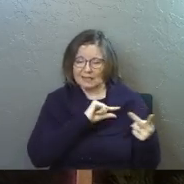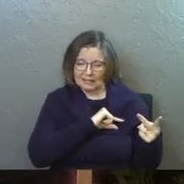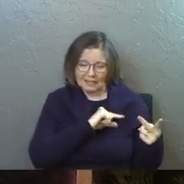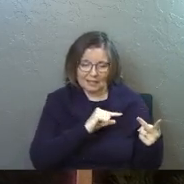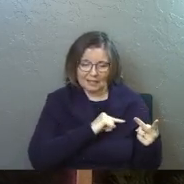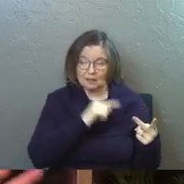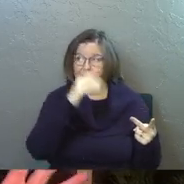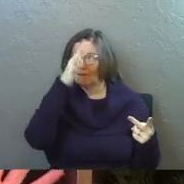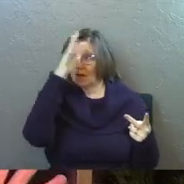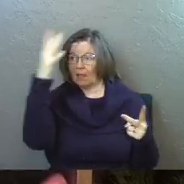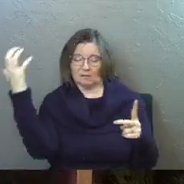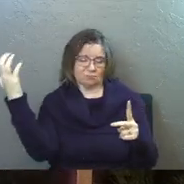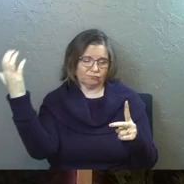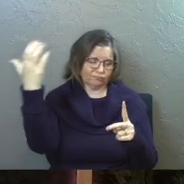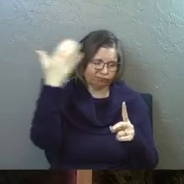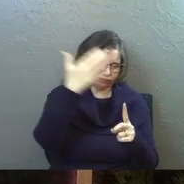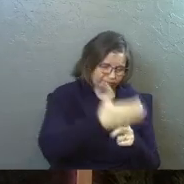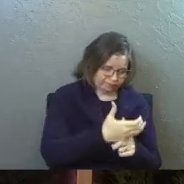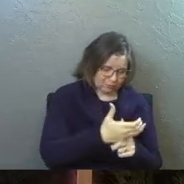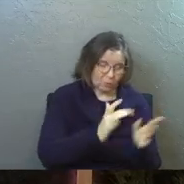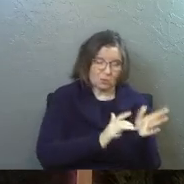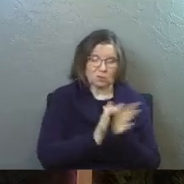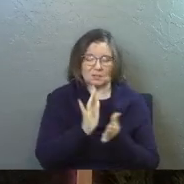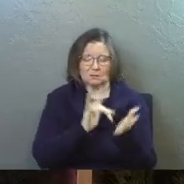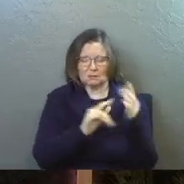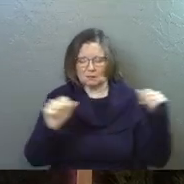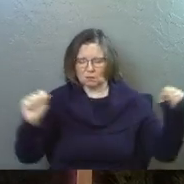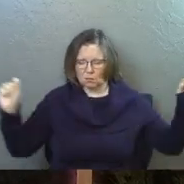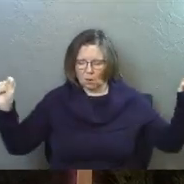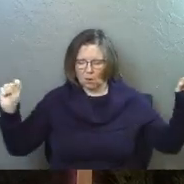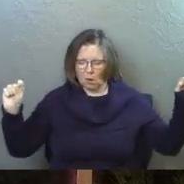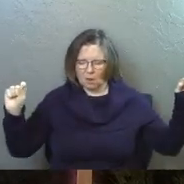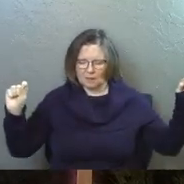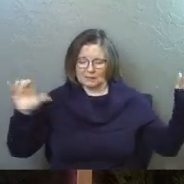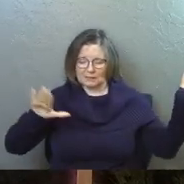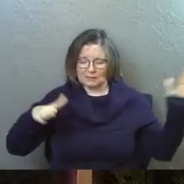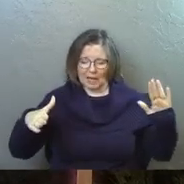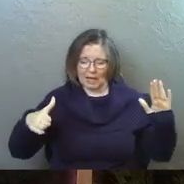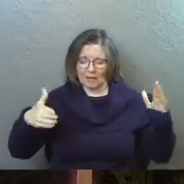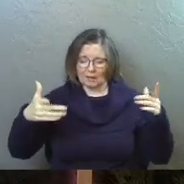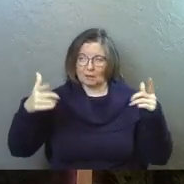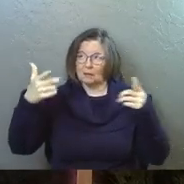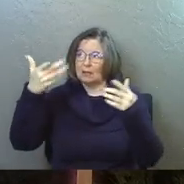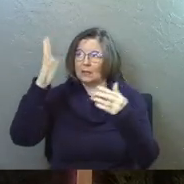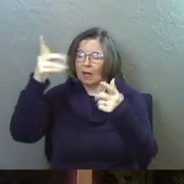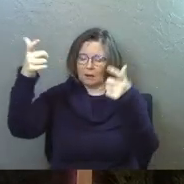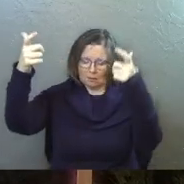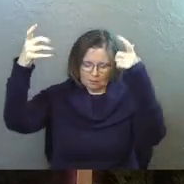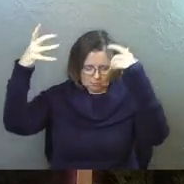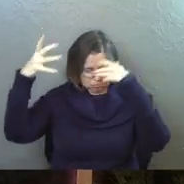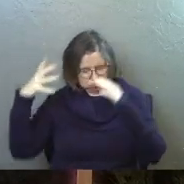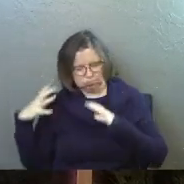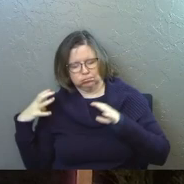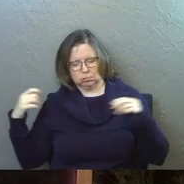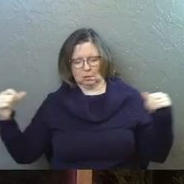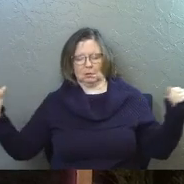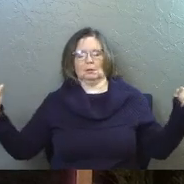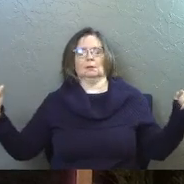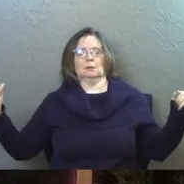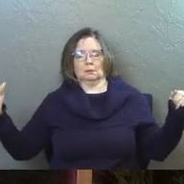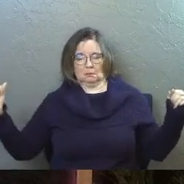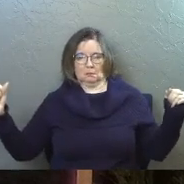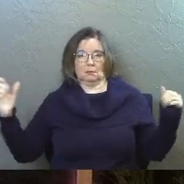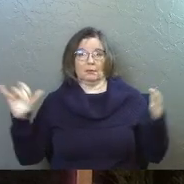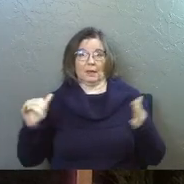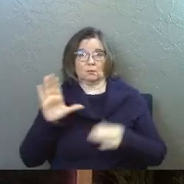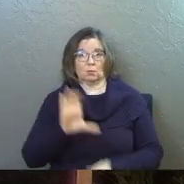God, the father, when Jesus was there on the cross dying, God literally laid it on him. That's what the cross